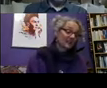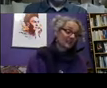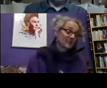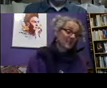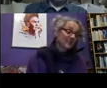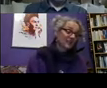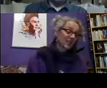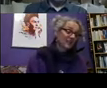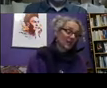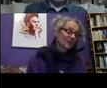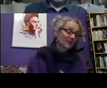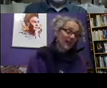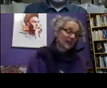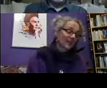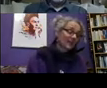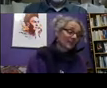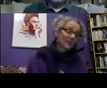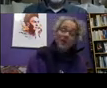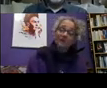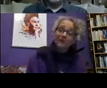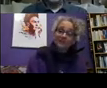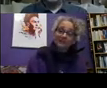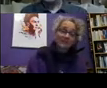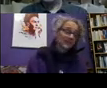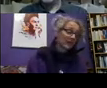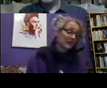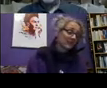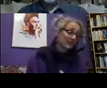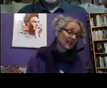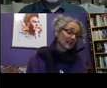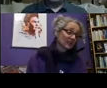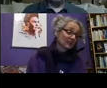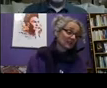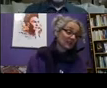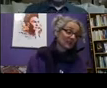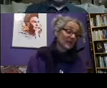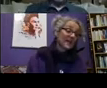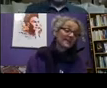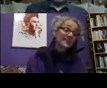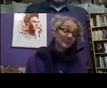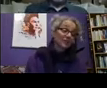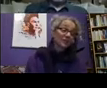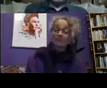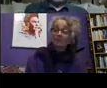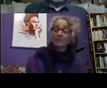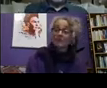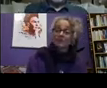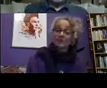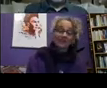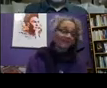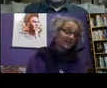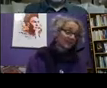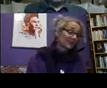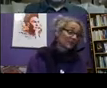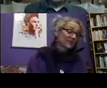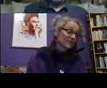kinds of discrimination that go along with that. So a lot of those health inequalities are structural. And that's also true when we